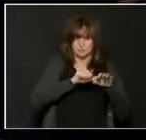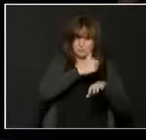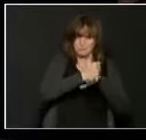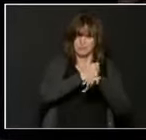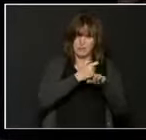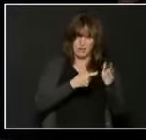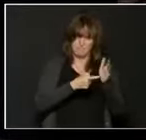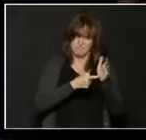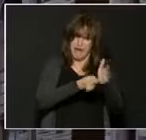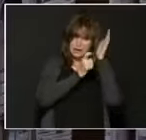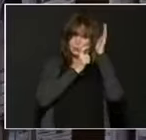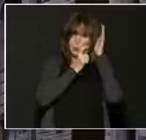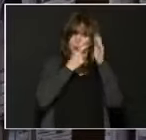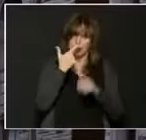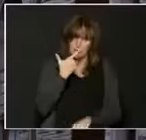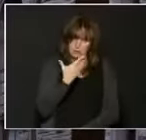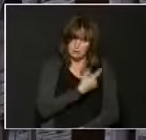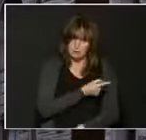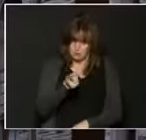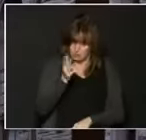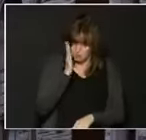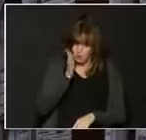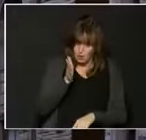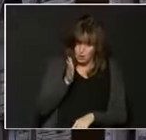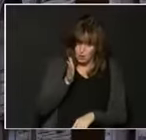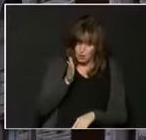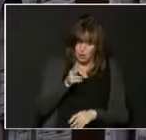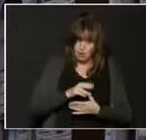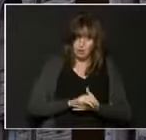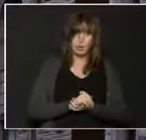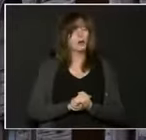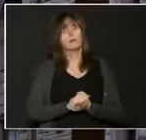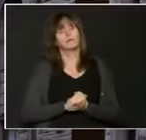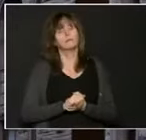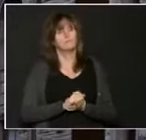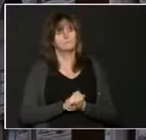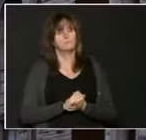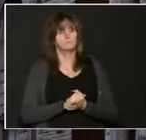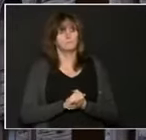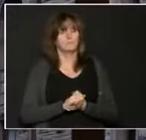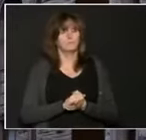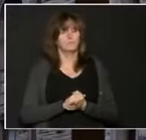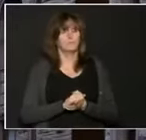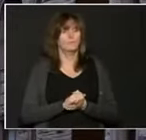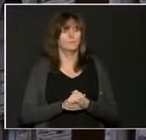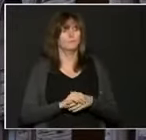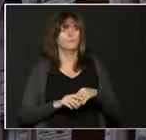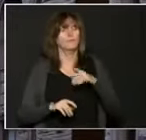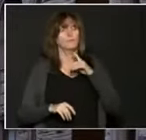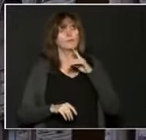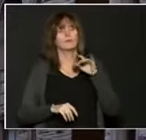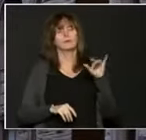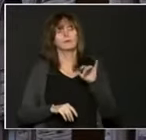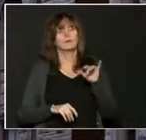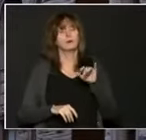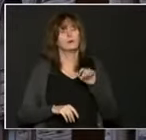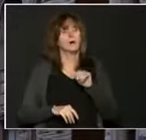recommendation? So similar to all our immunization programs in the province of Ontario,